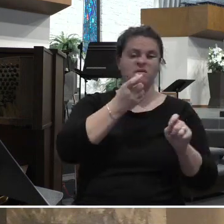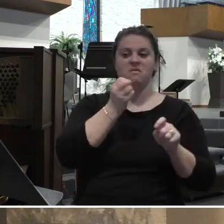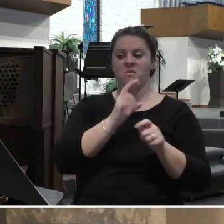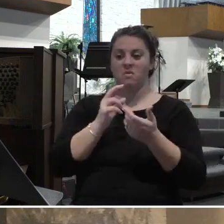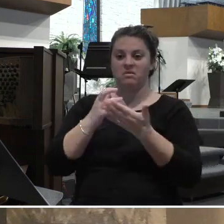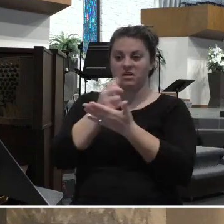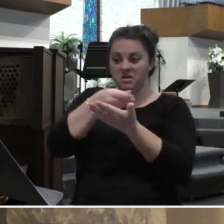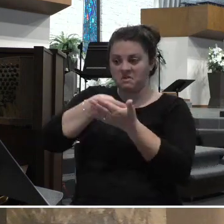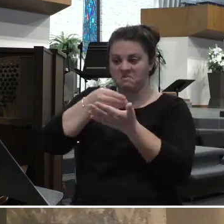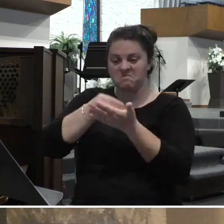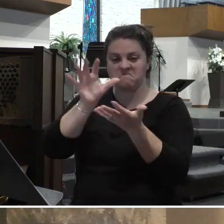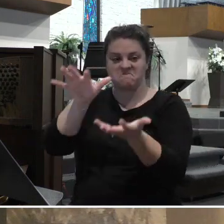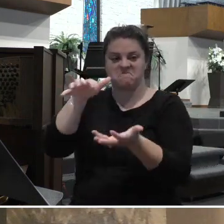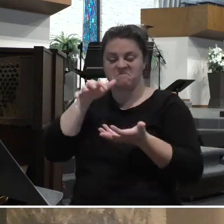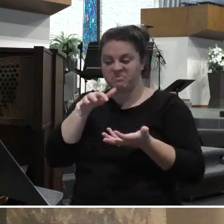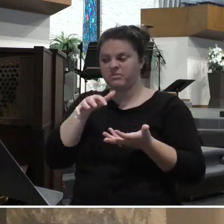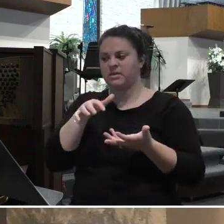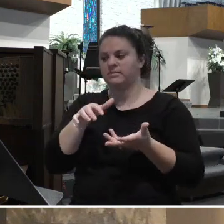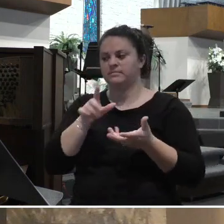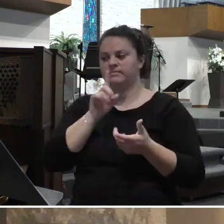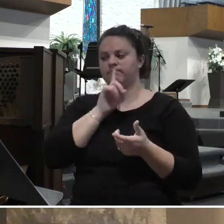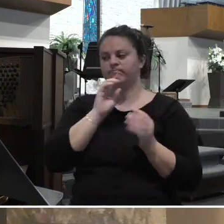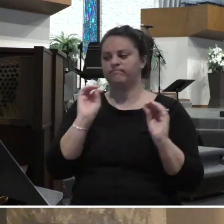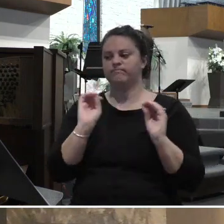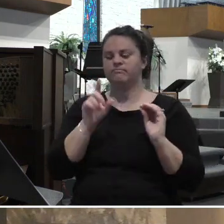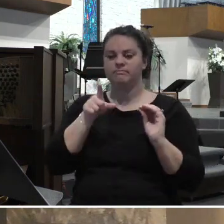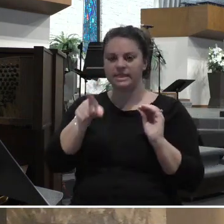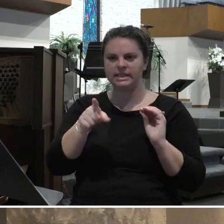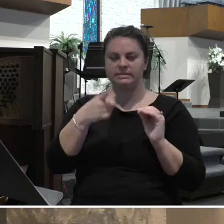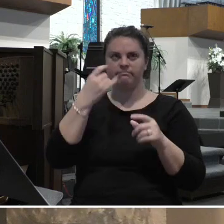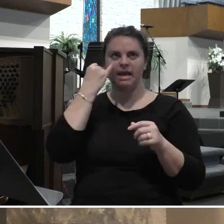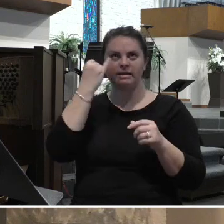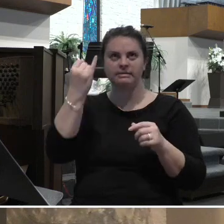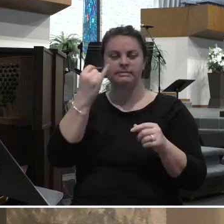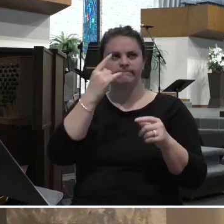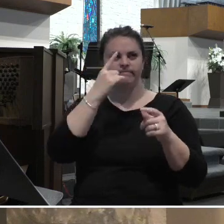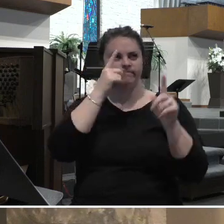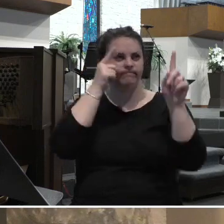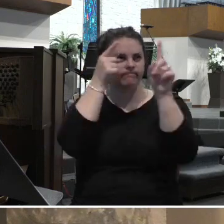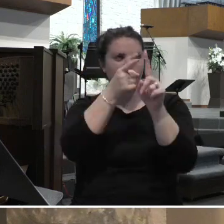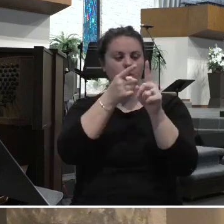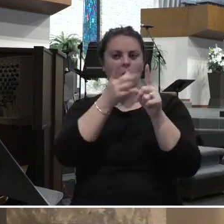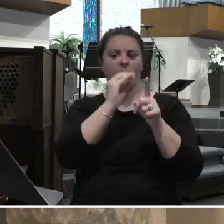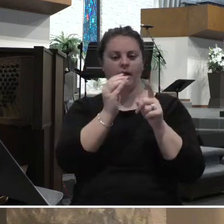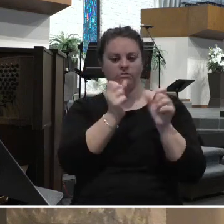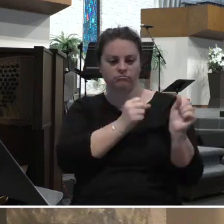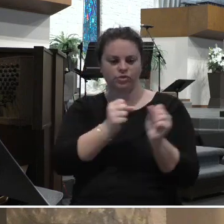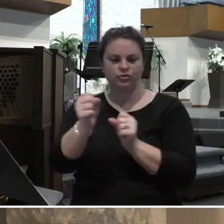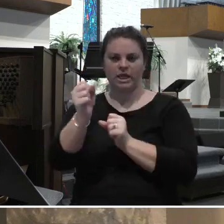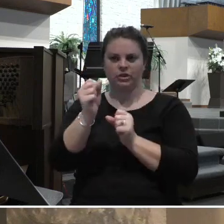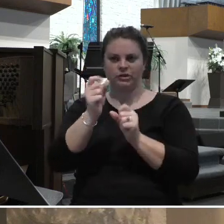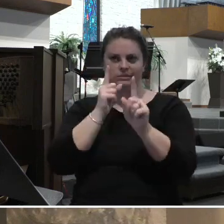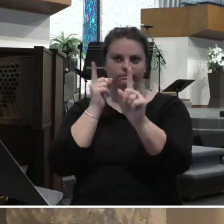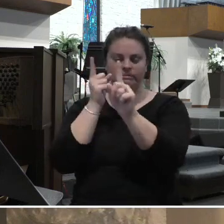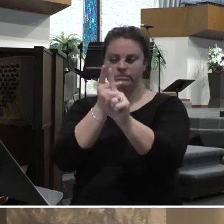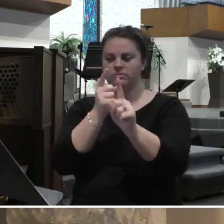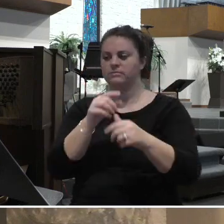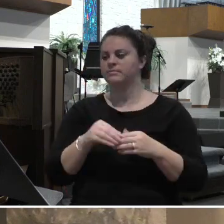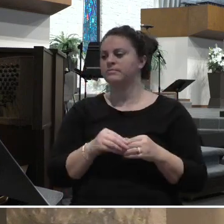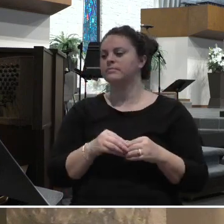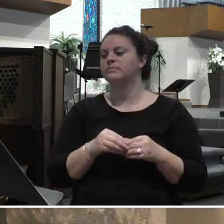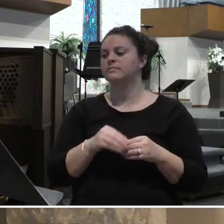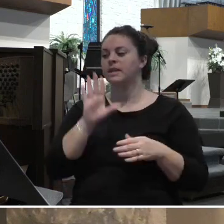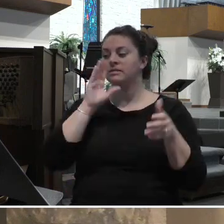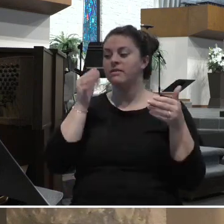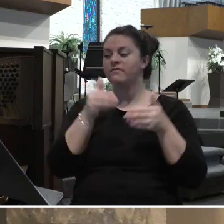who is generous with his money. Thus, not only do the householder and laborer need each other, the work